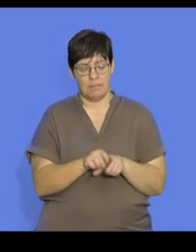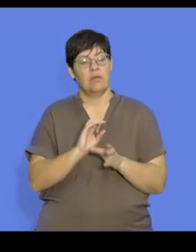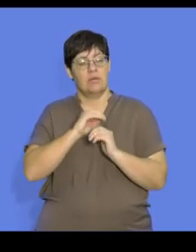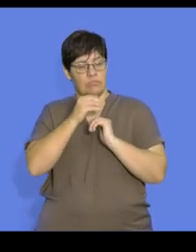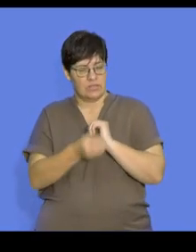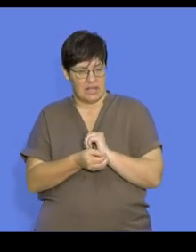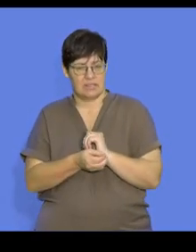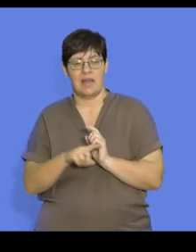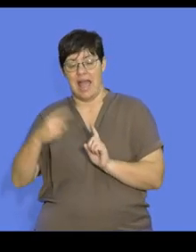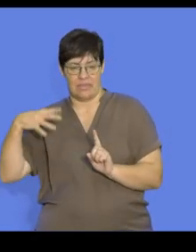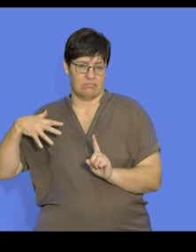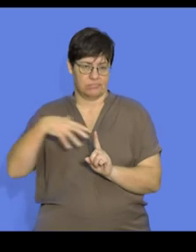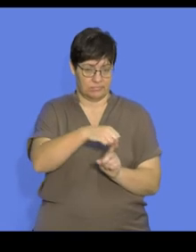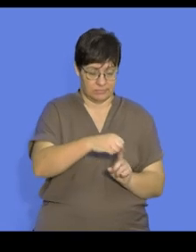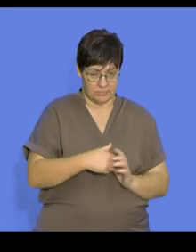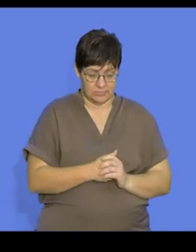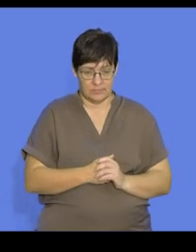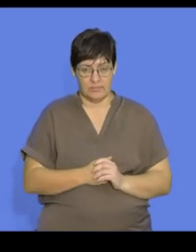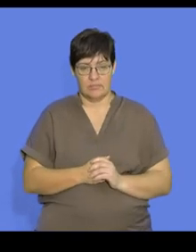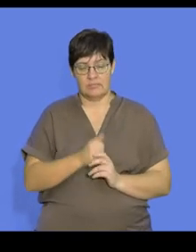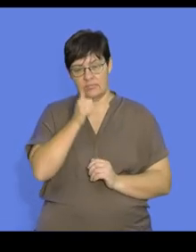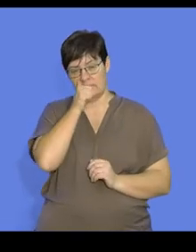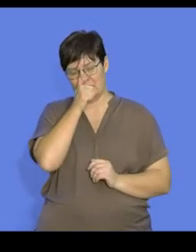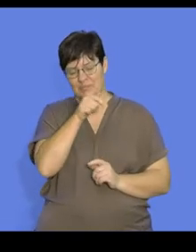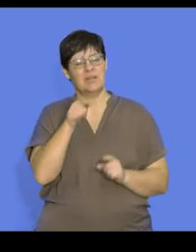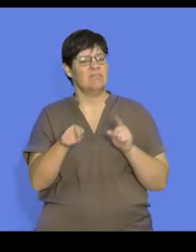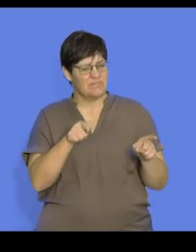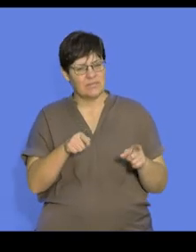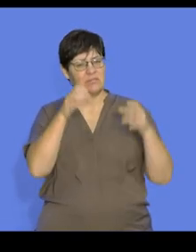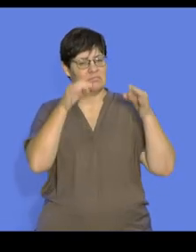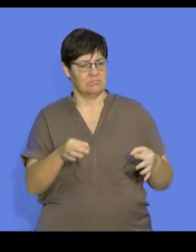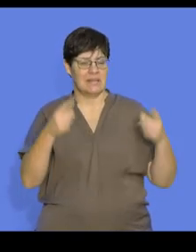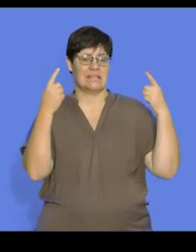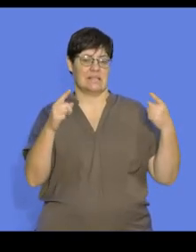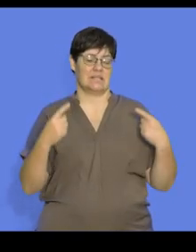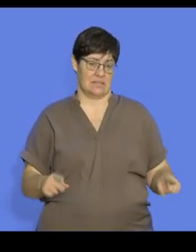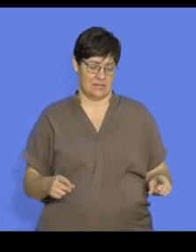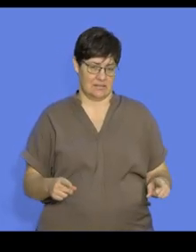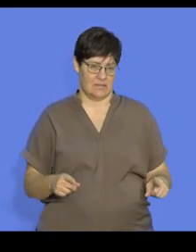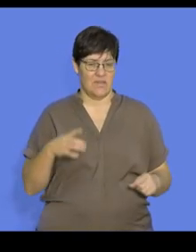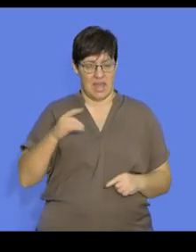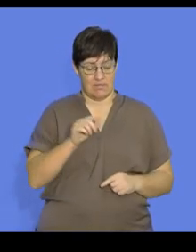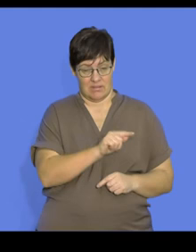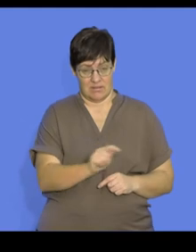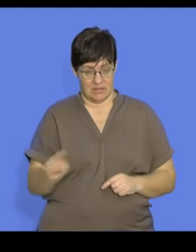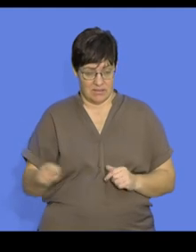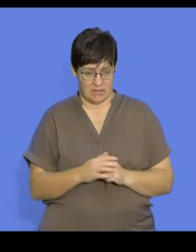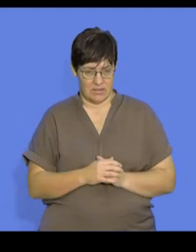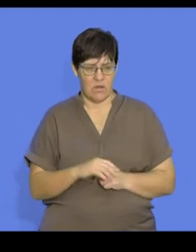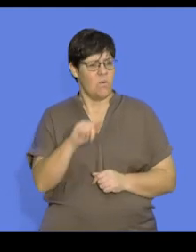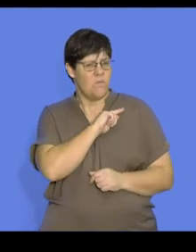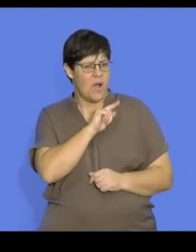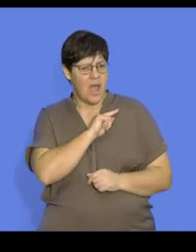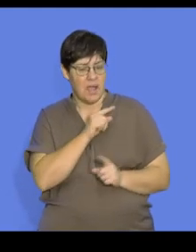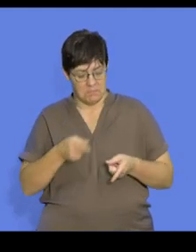protection against predators. And so we will find that this often determines the success of animals in terms of the danger